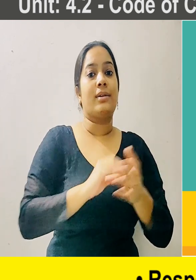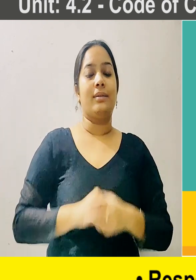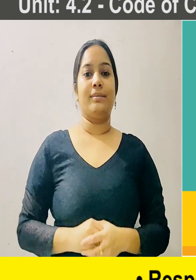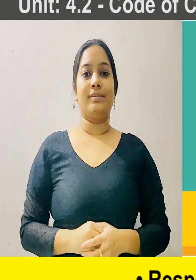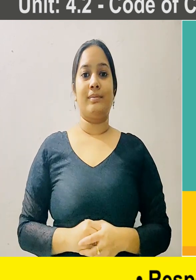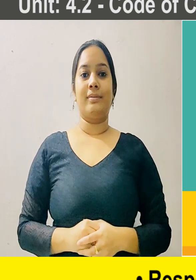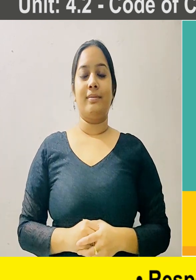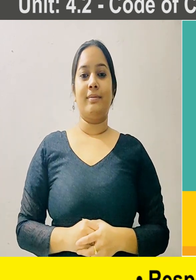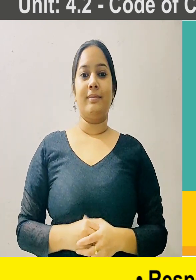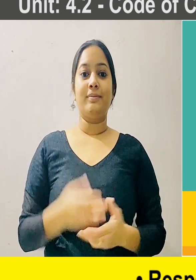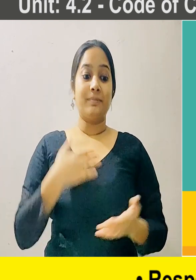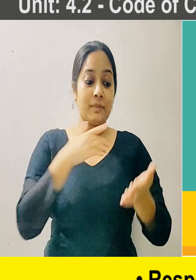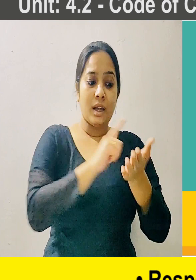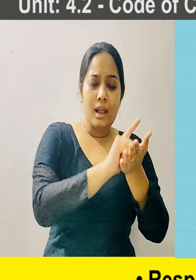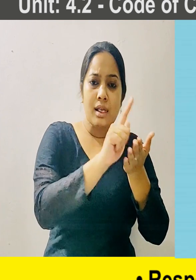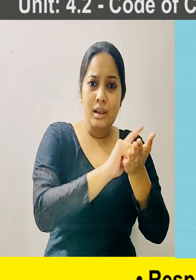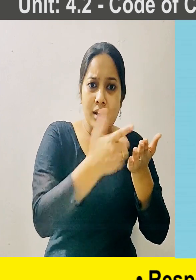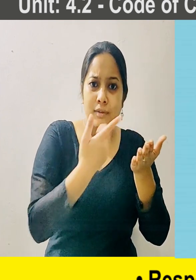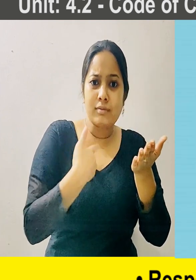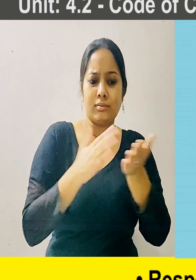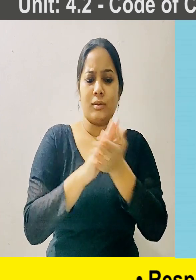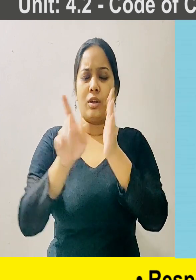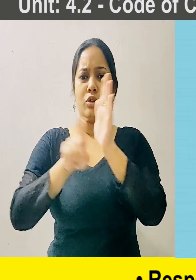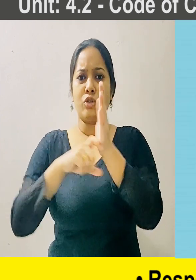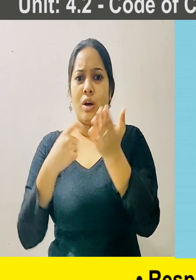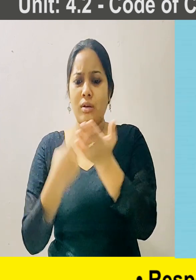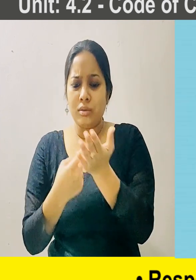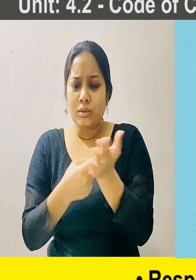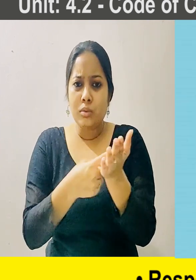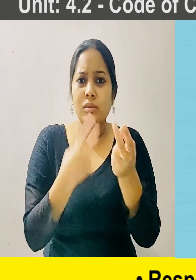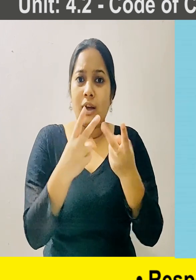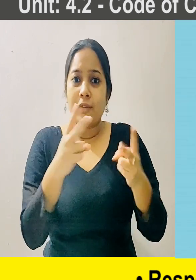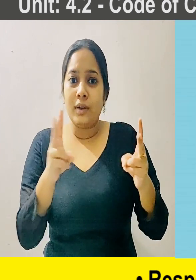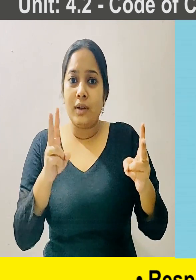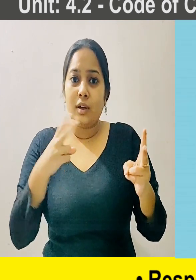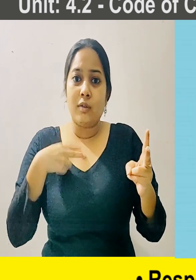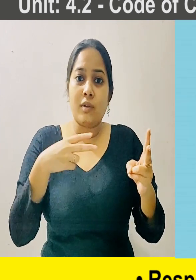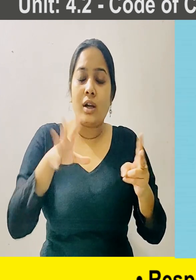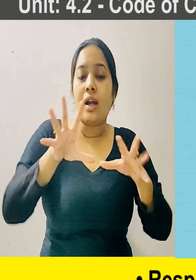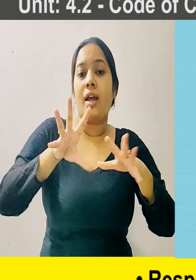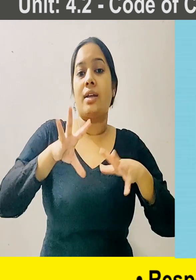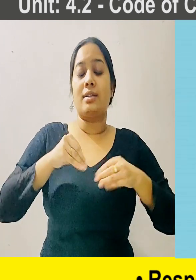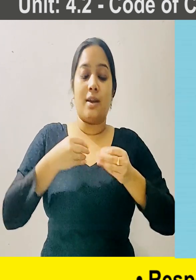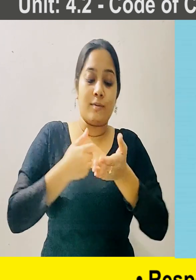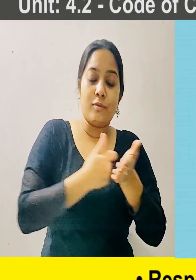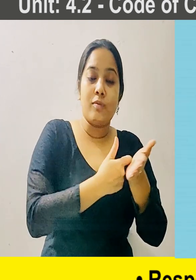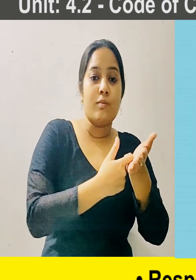Understand and abide by the leaves policy and other HR norms.